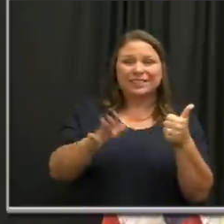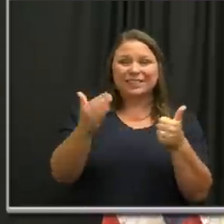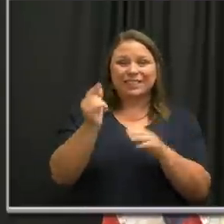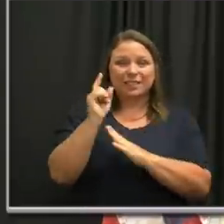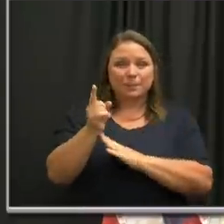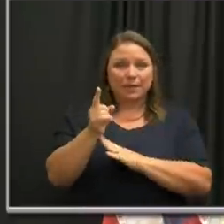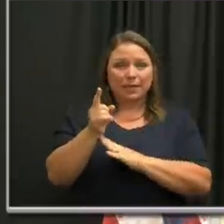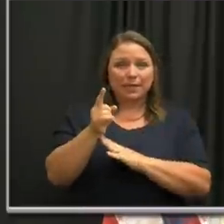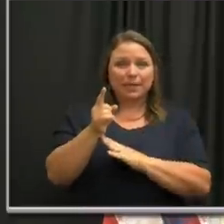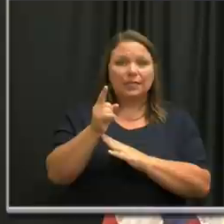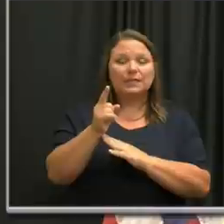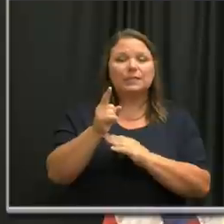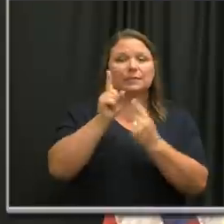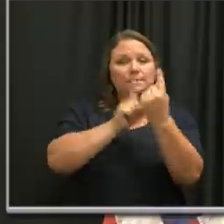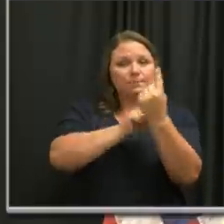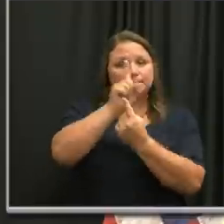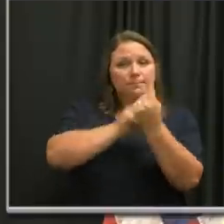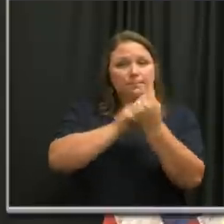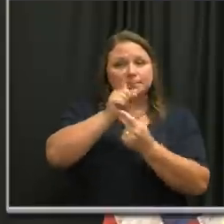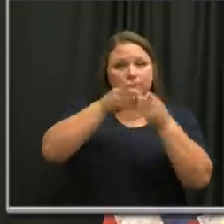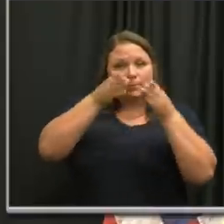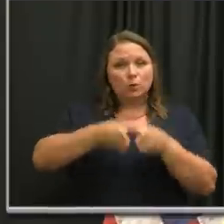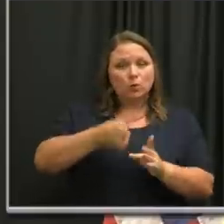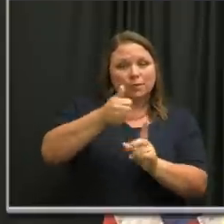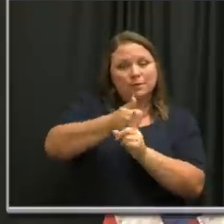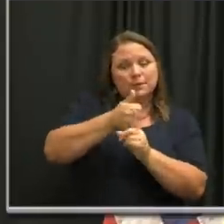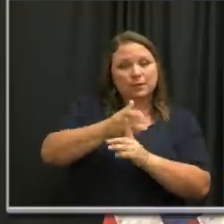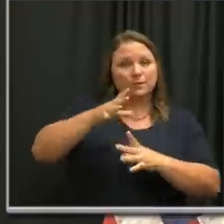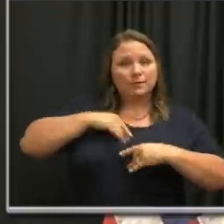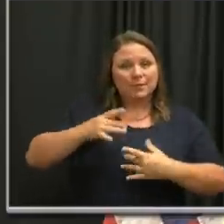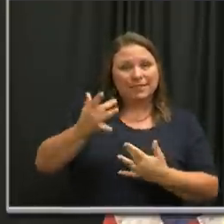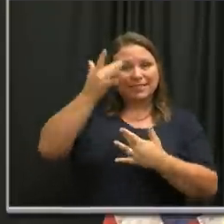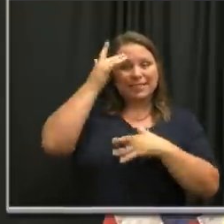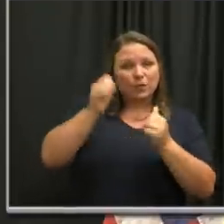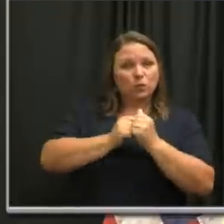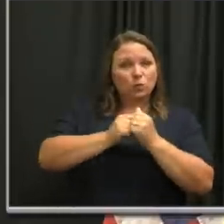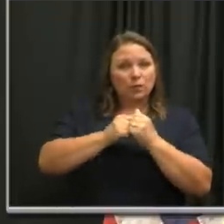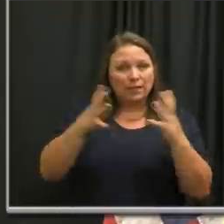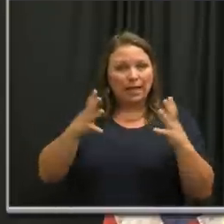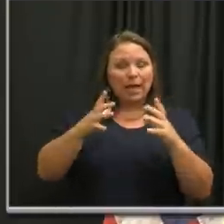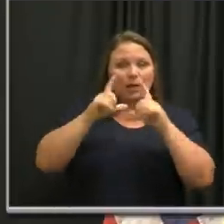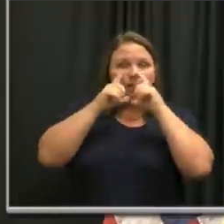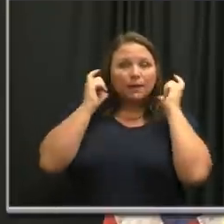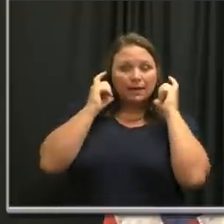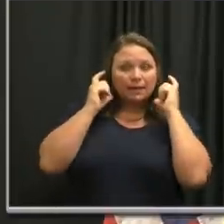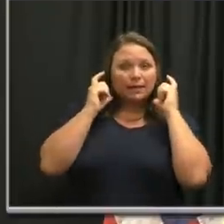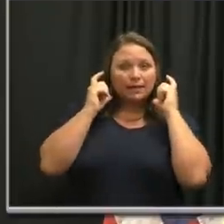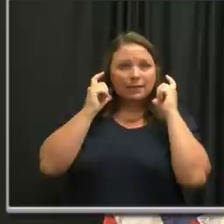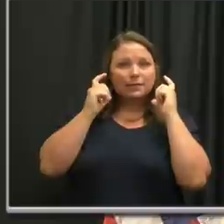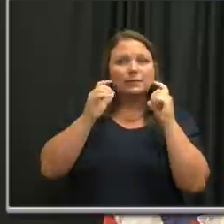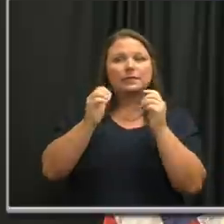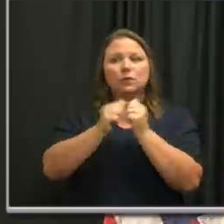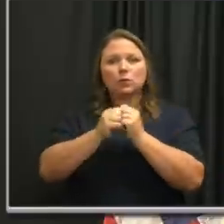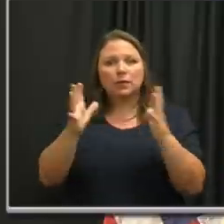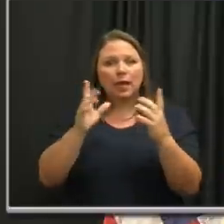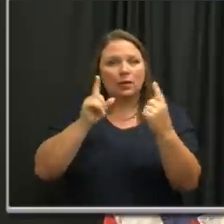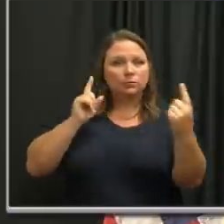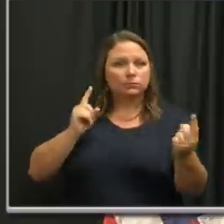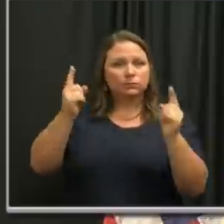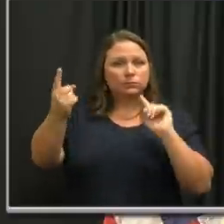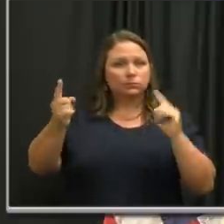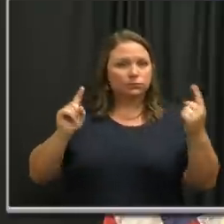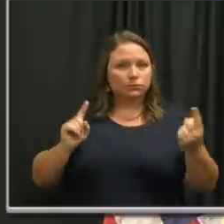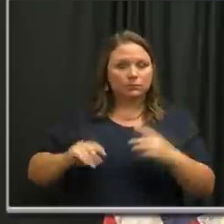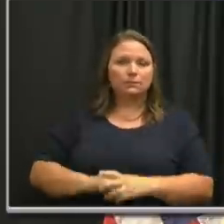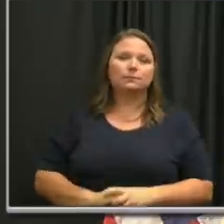being in the presence of someone who has the virus without wearing a face coat, covering, and without maintaining social distancing.